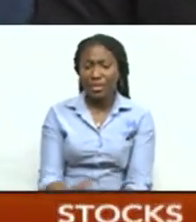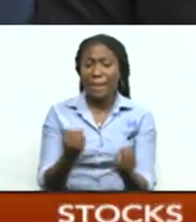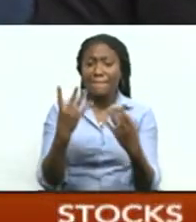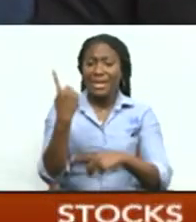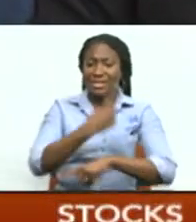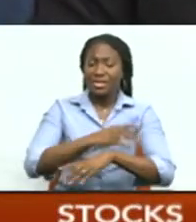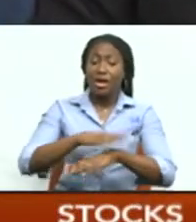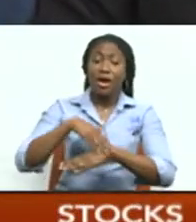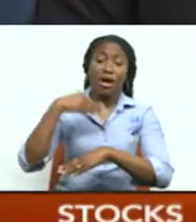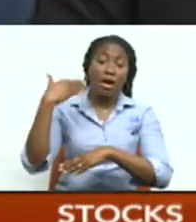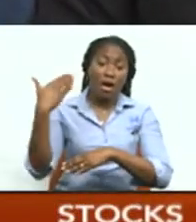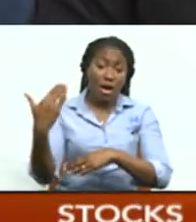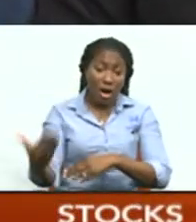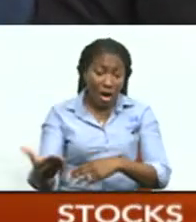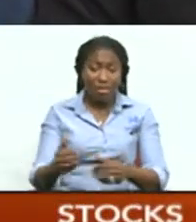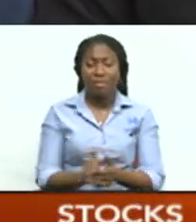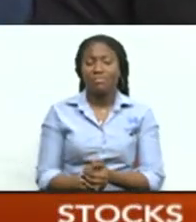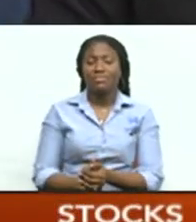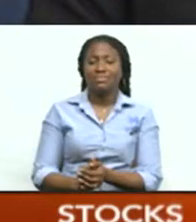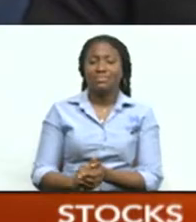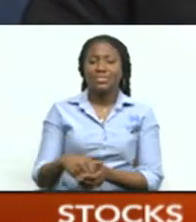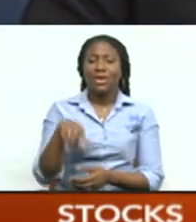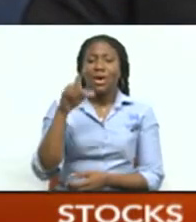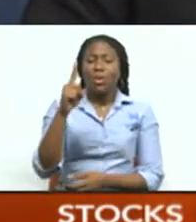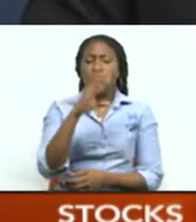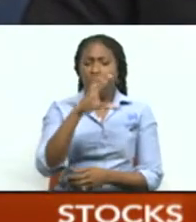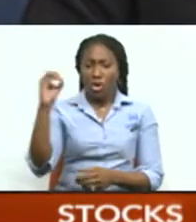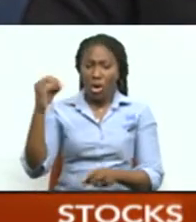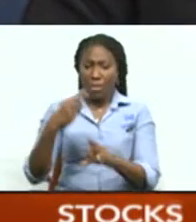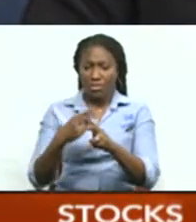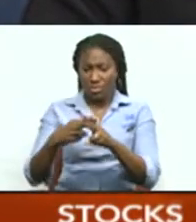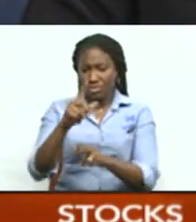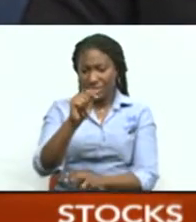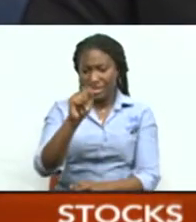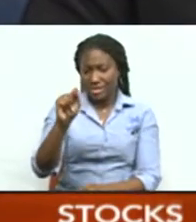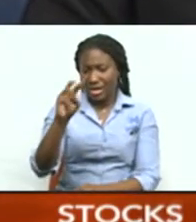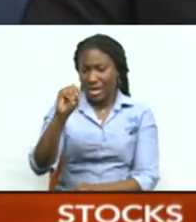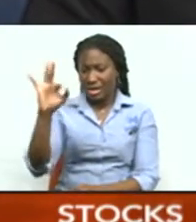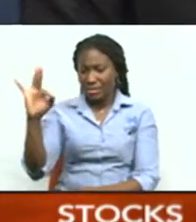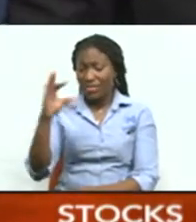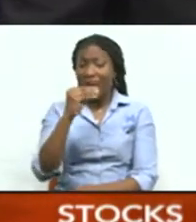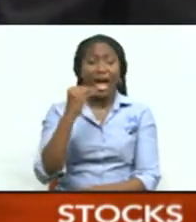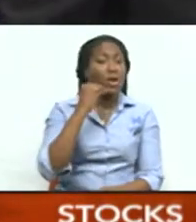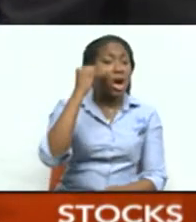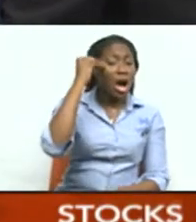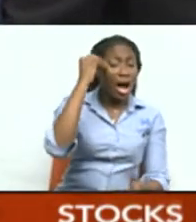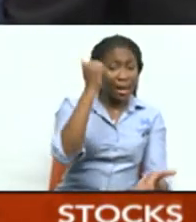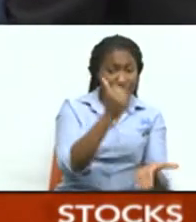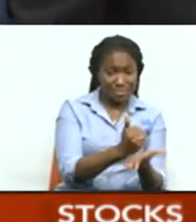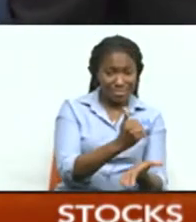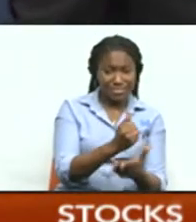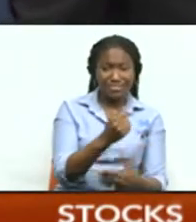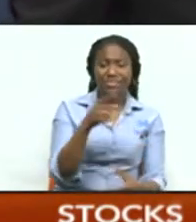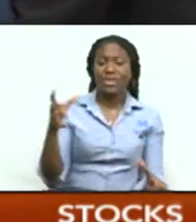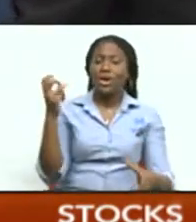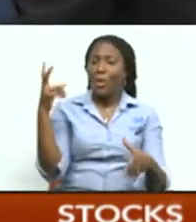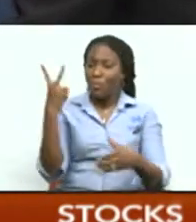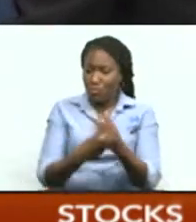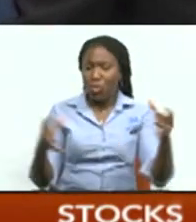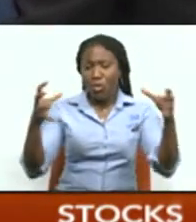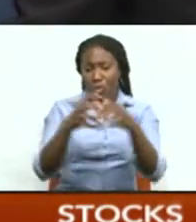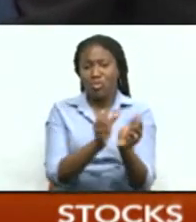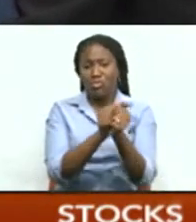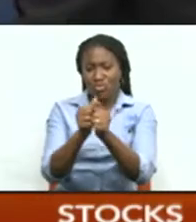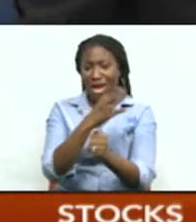first proposed and agreed, merger of TNT Mortgage Finance and the Home Mortgage Bank have officially been finalized. Meanwhile,